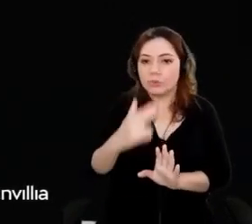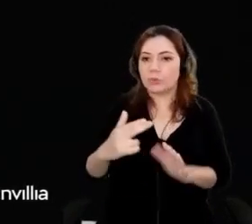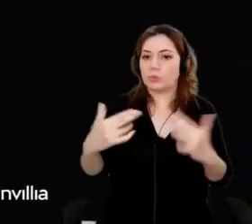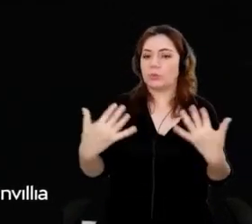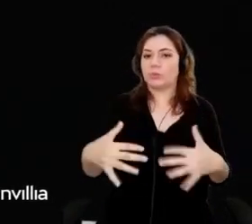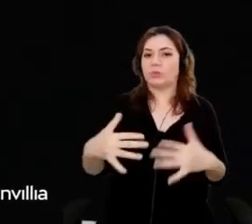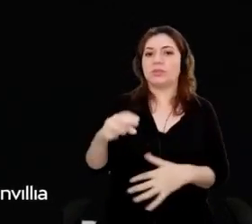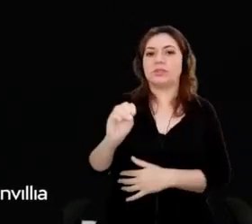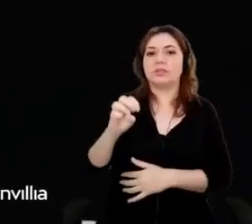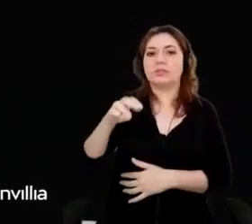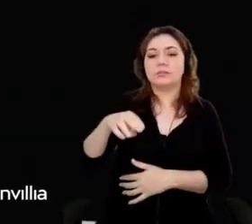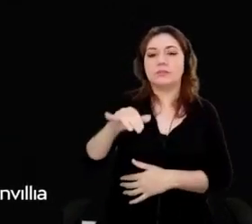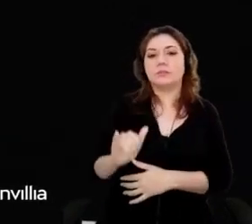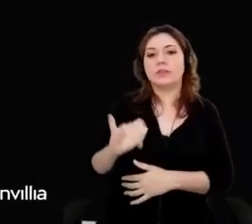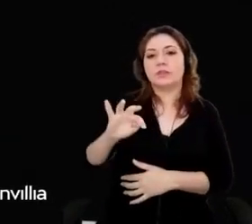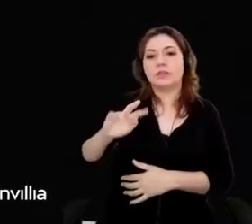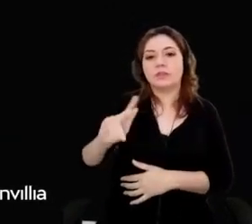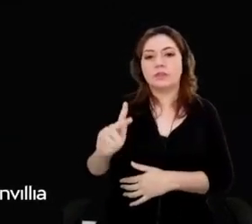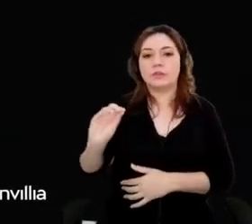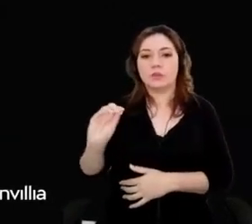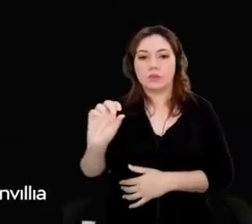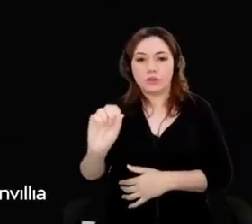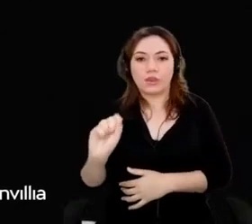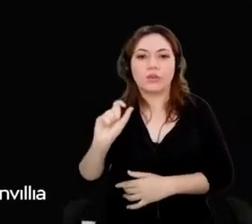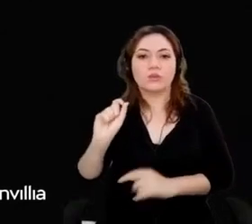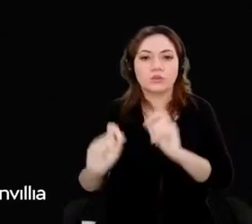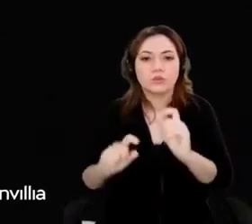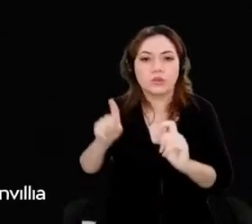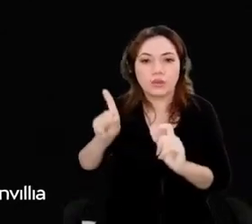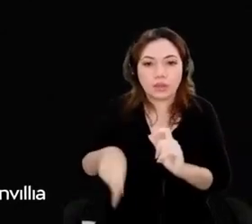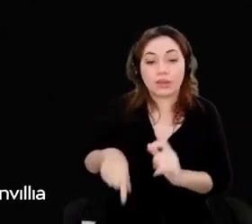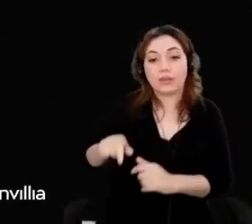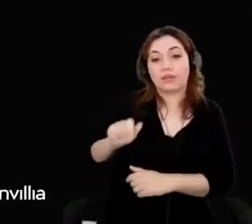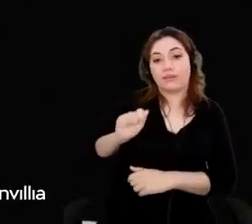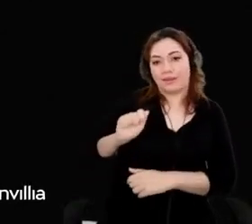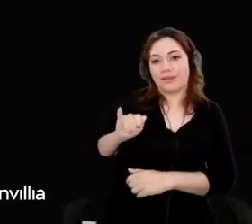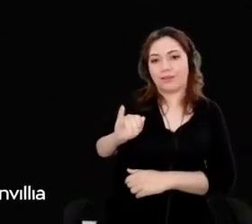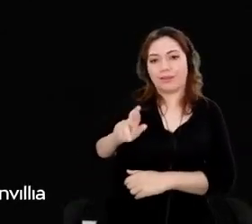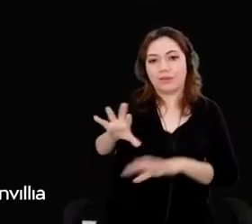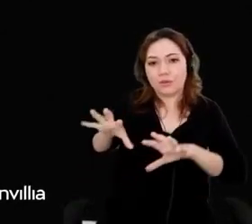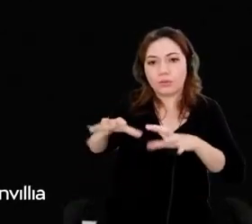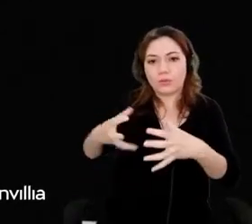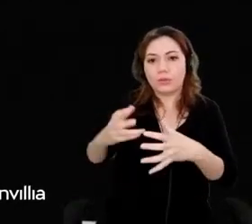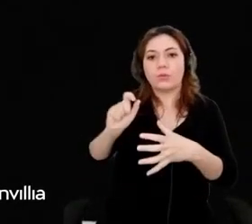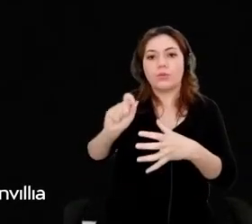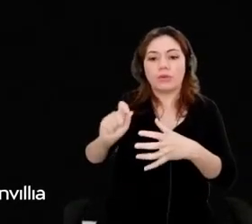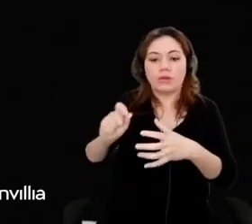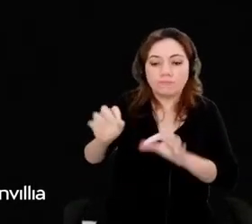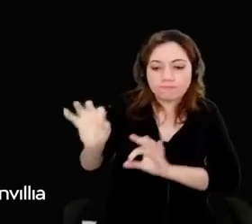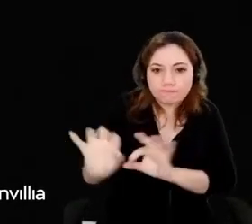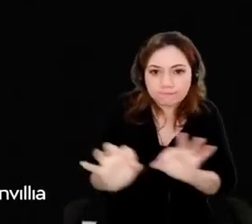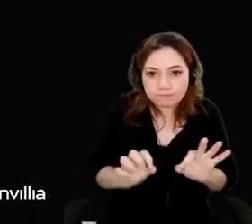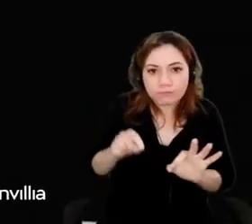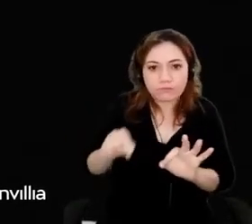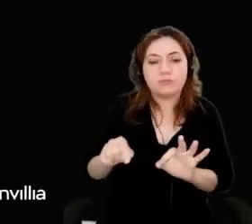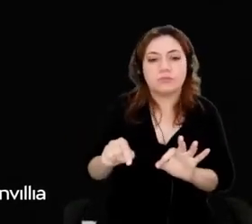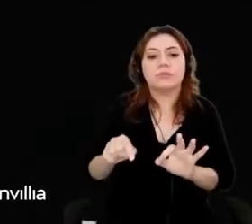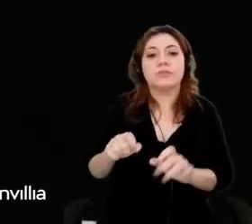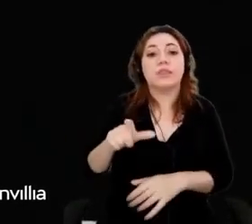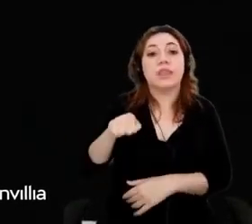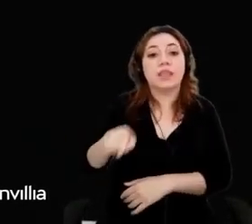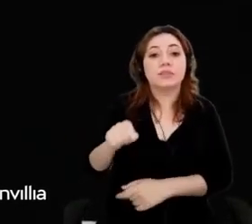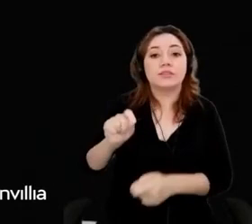Gen AI app orchestration platform. SmithOS makes designing, testing,